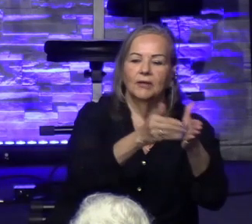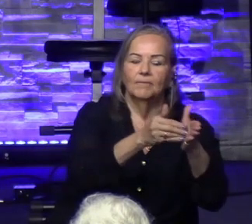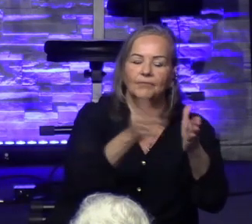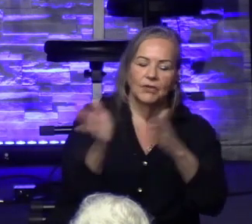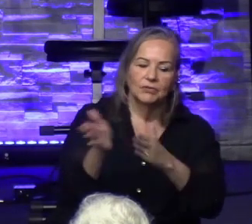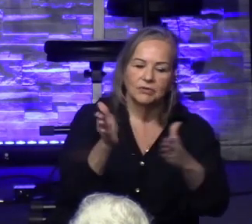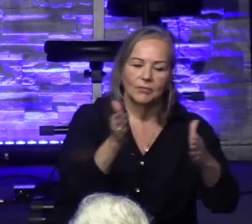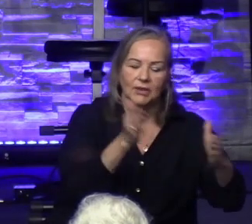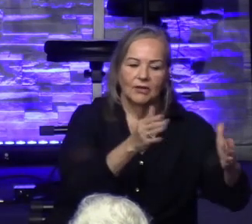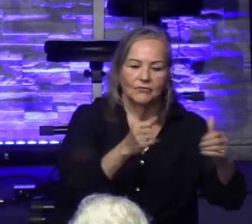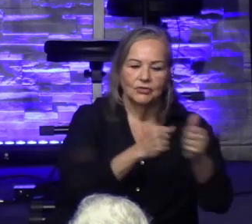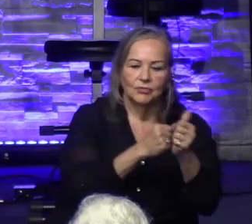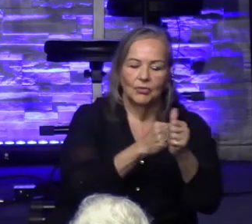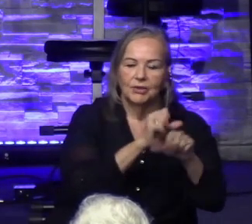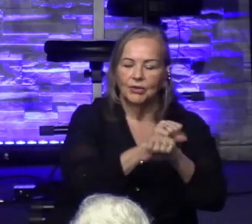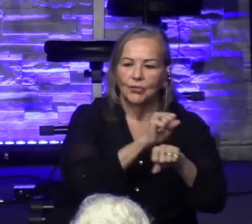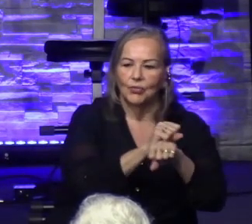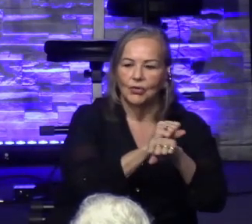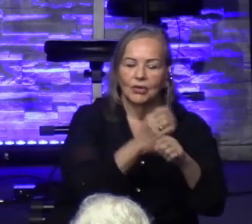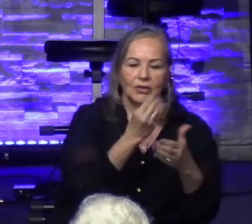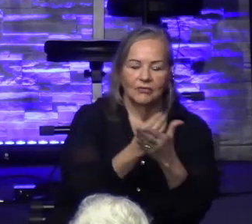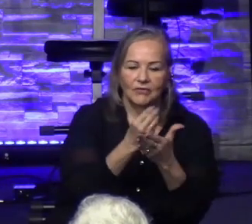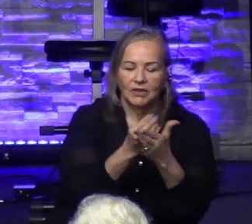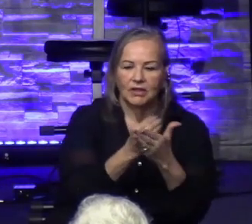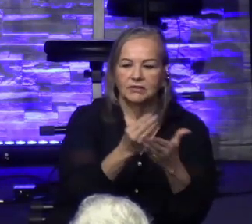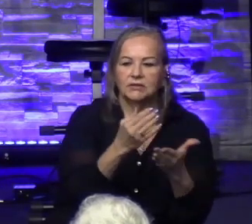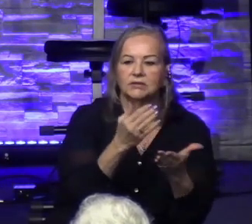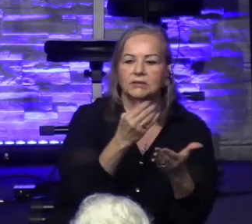and the Lord has taken care of the finances and the facility.